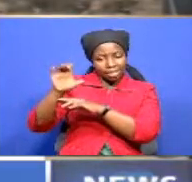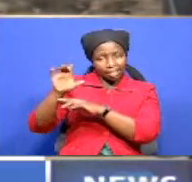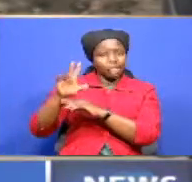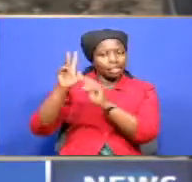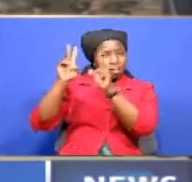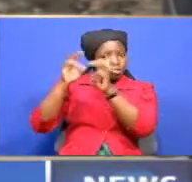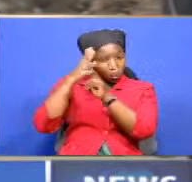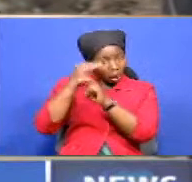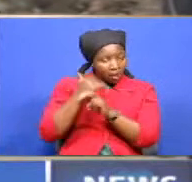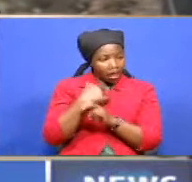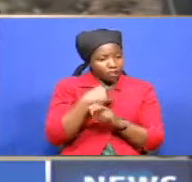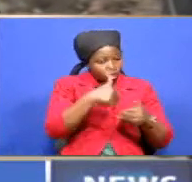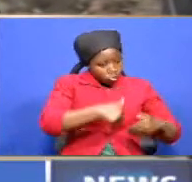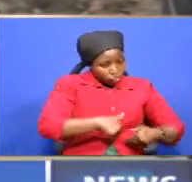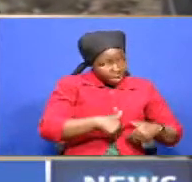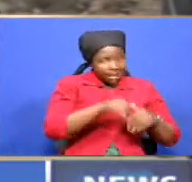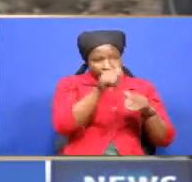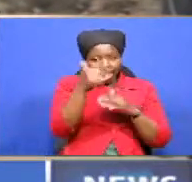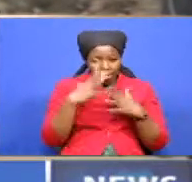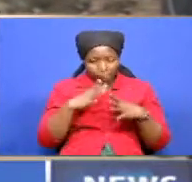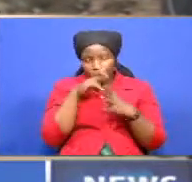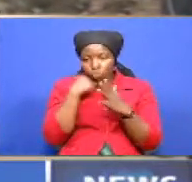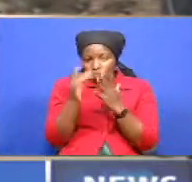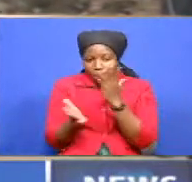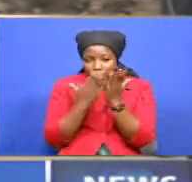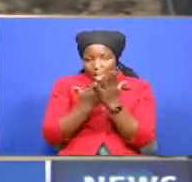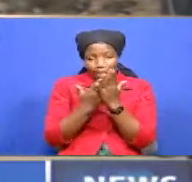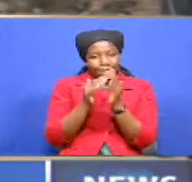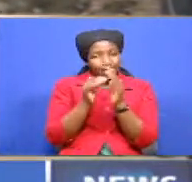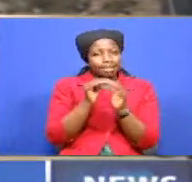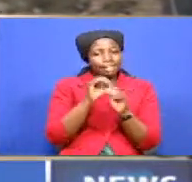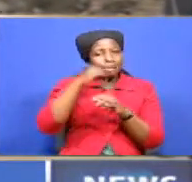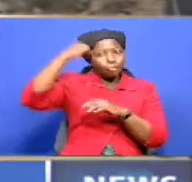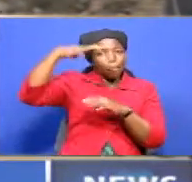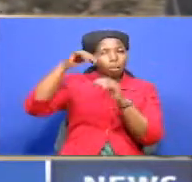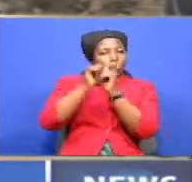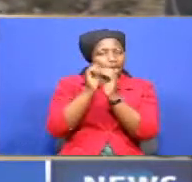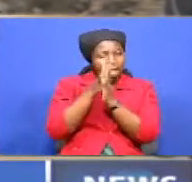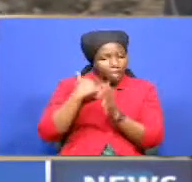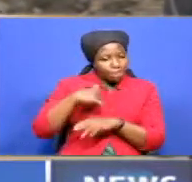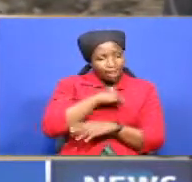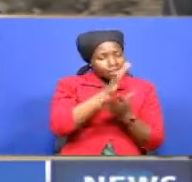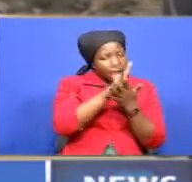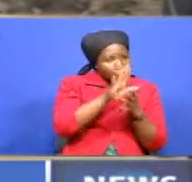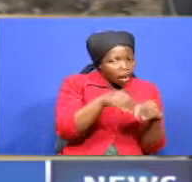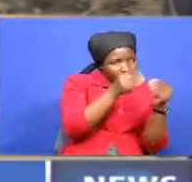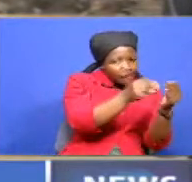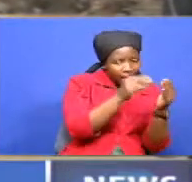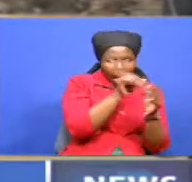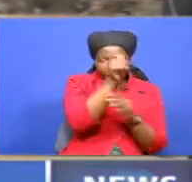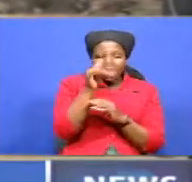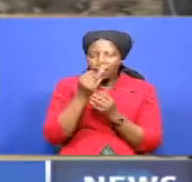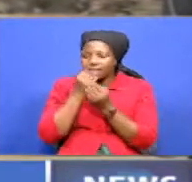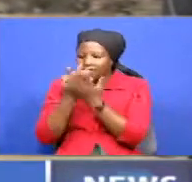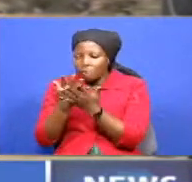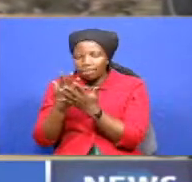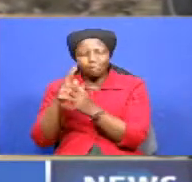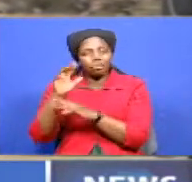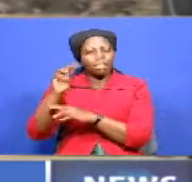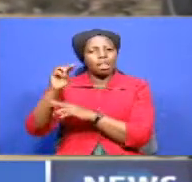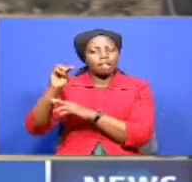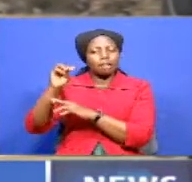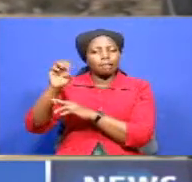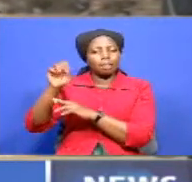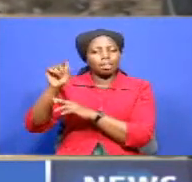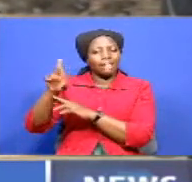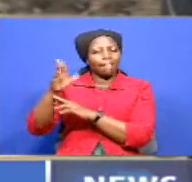wengine waliwekewa wali apply stima na sisi wengine wakapata wengine wakamiwa mita sao asiko na ukikuja